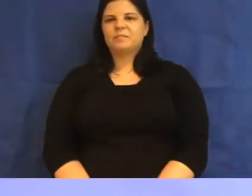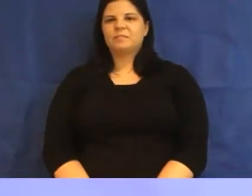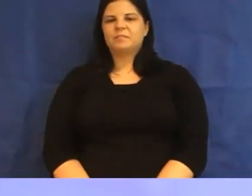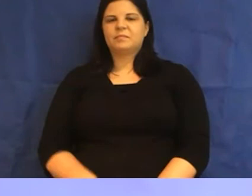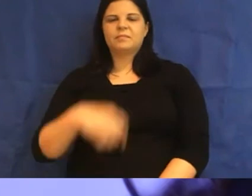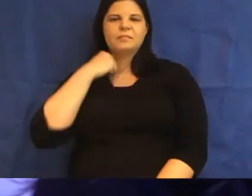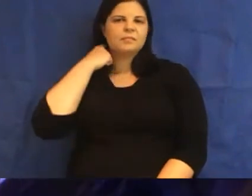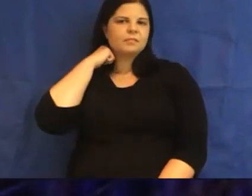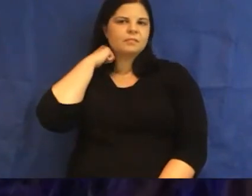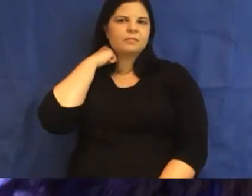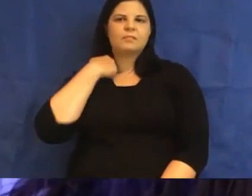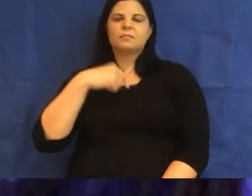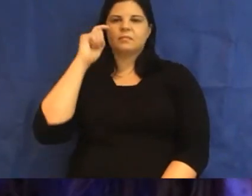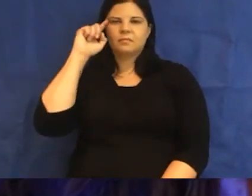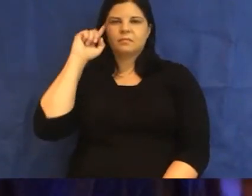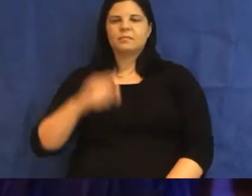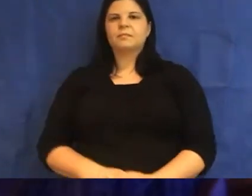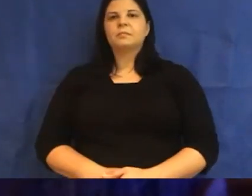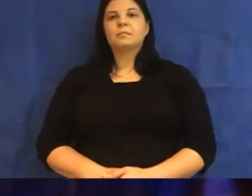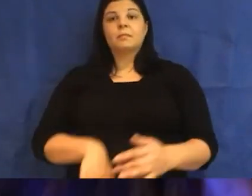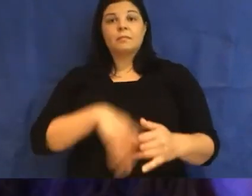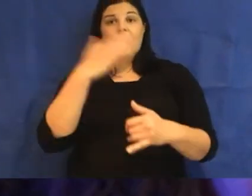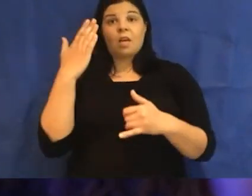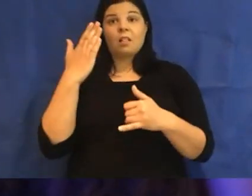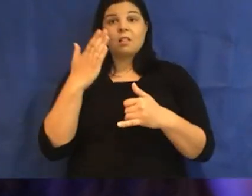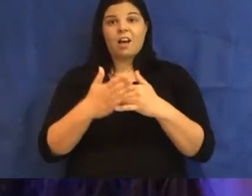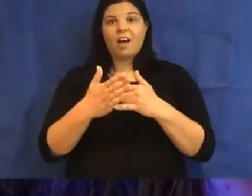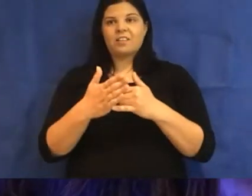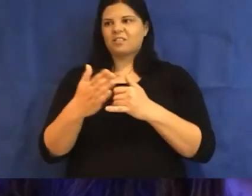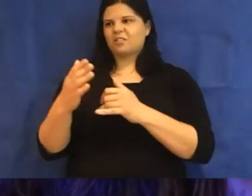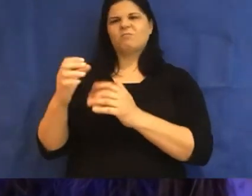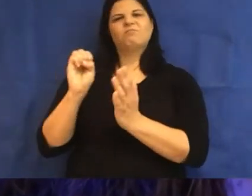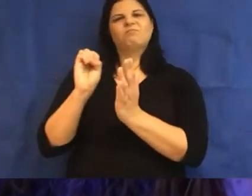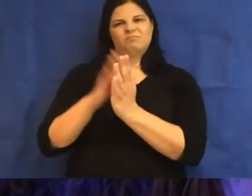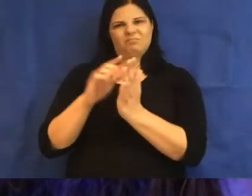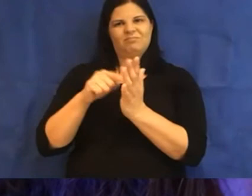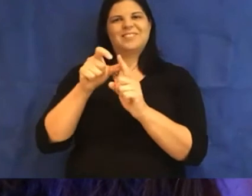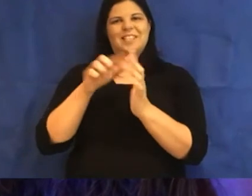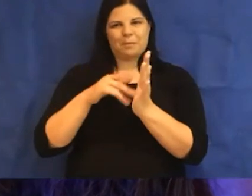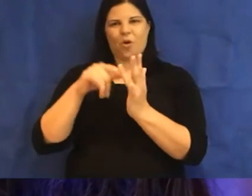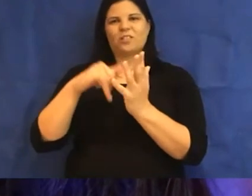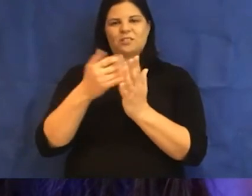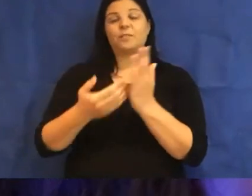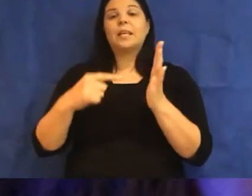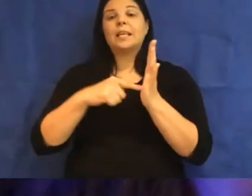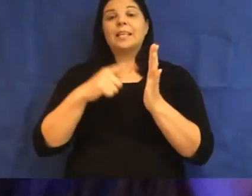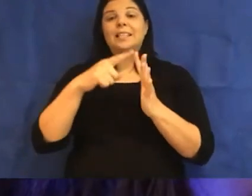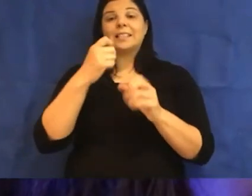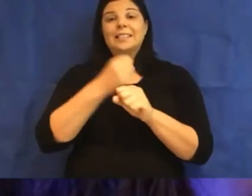And our final collaborator contributed demos for today is Tegan Crowley.